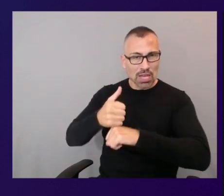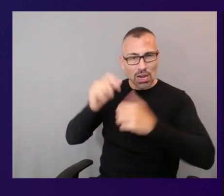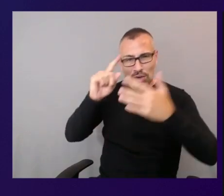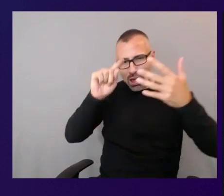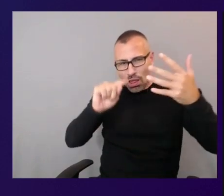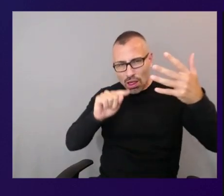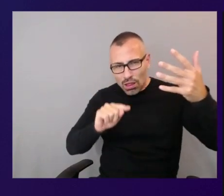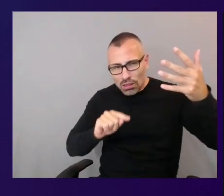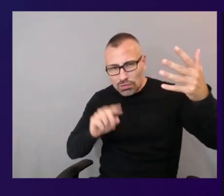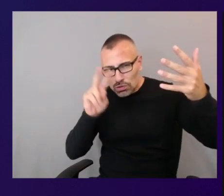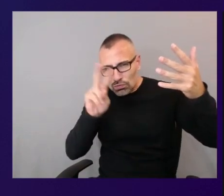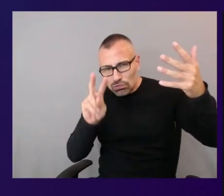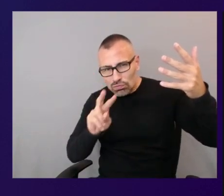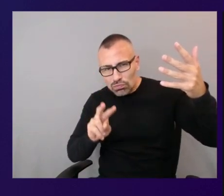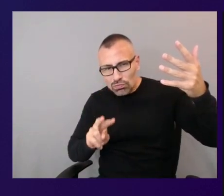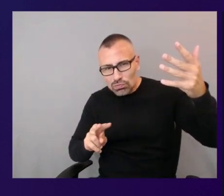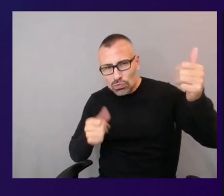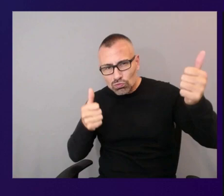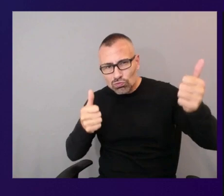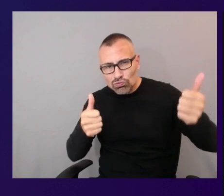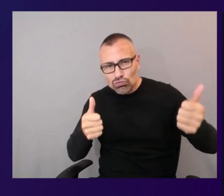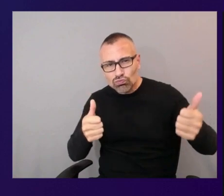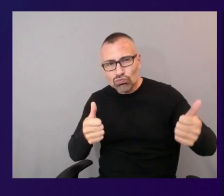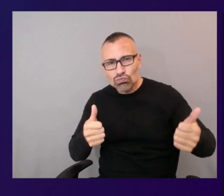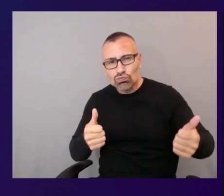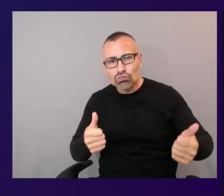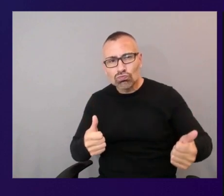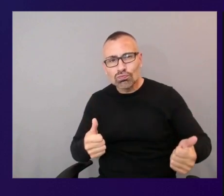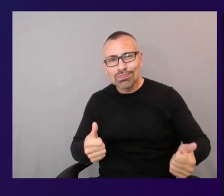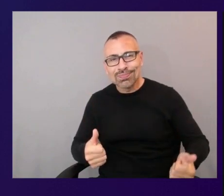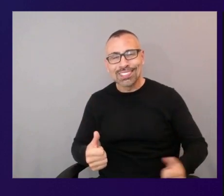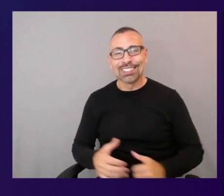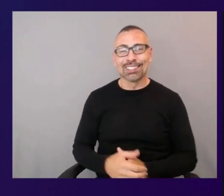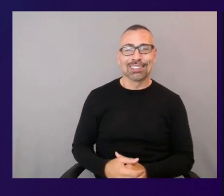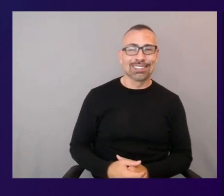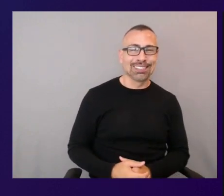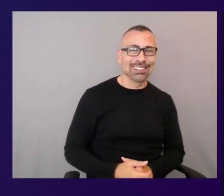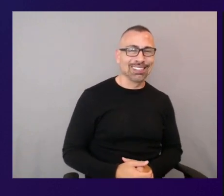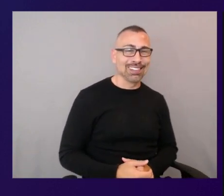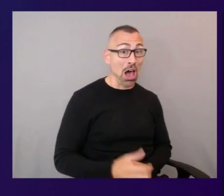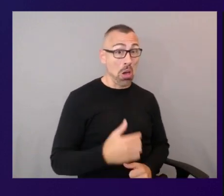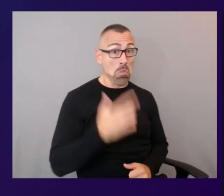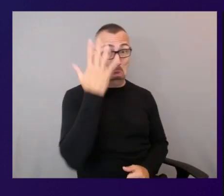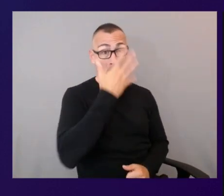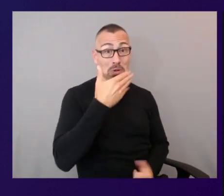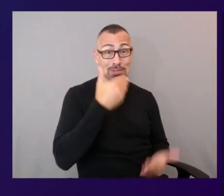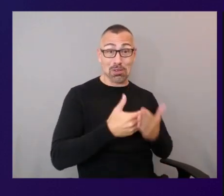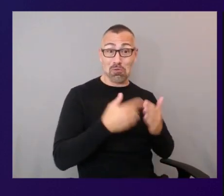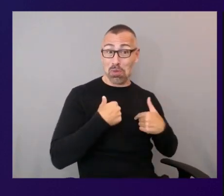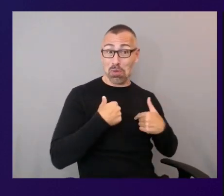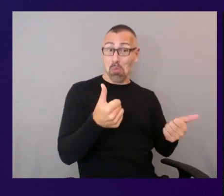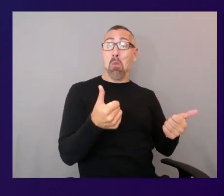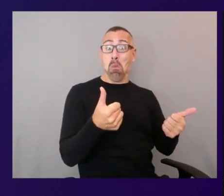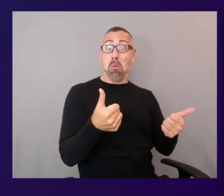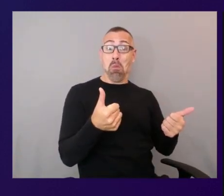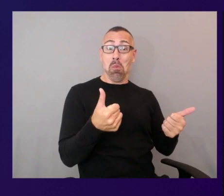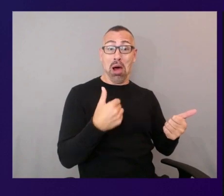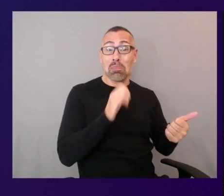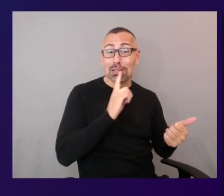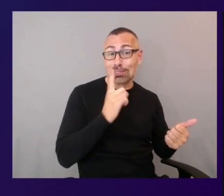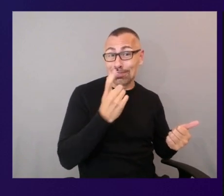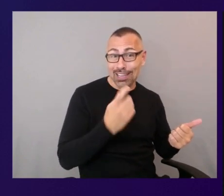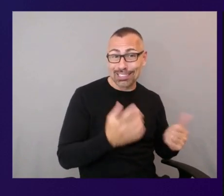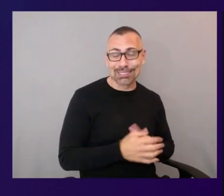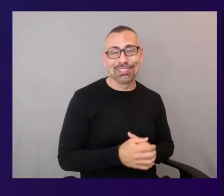continue on to the bottom looks good to me i'm not sure if you're asking but looks good and then you'll need to